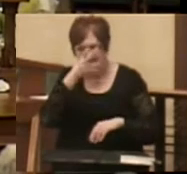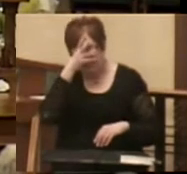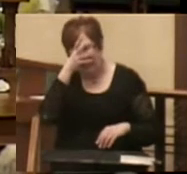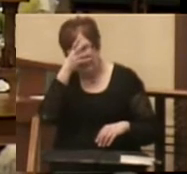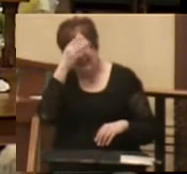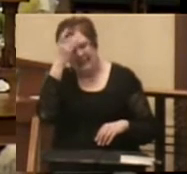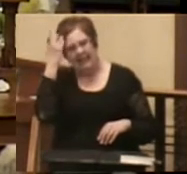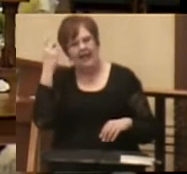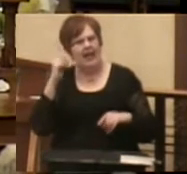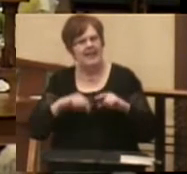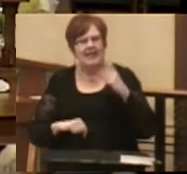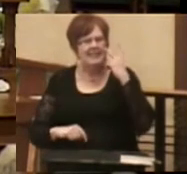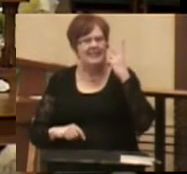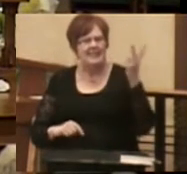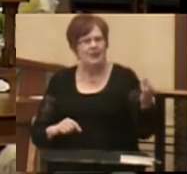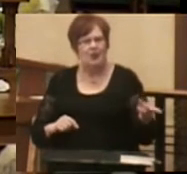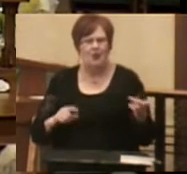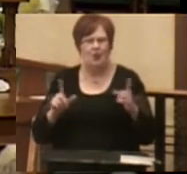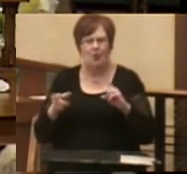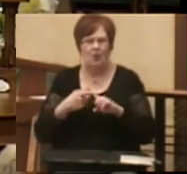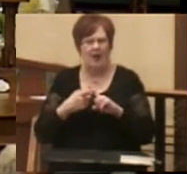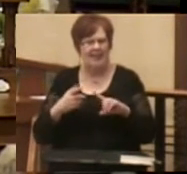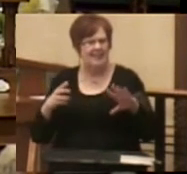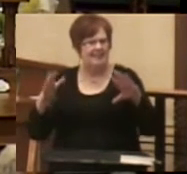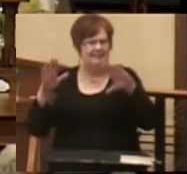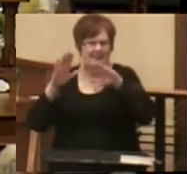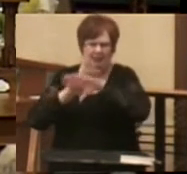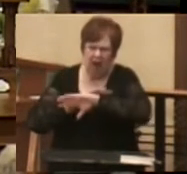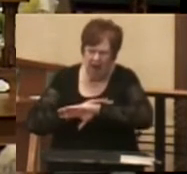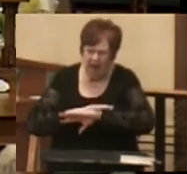daddy, I can't even see you when it's so dark.